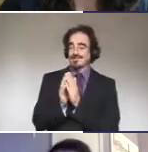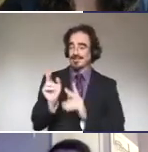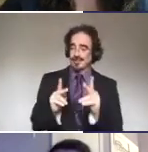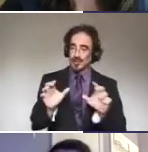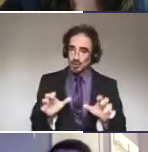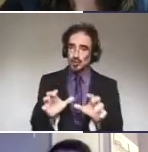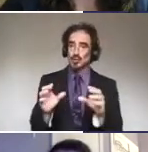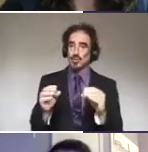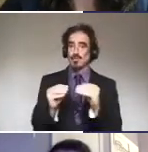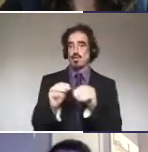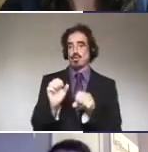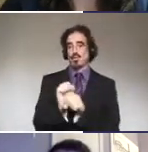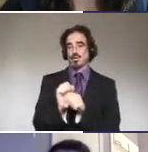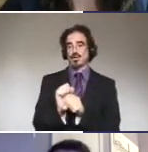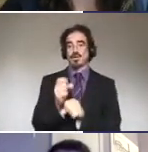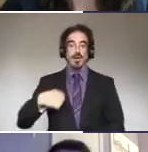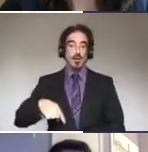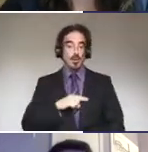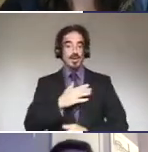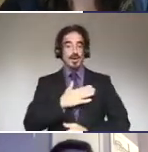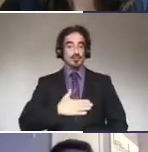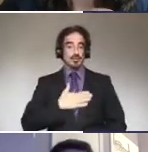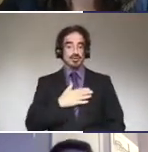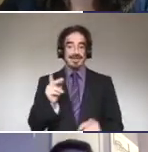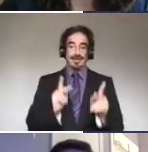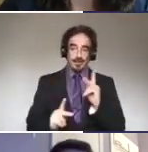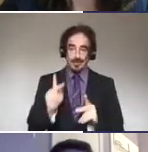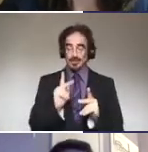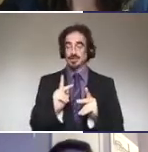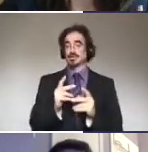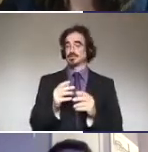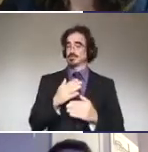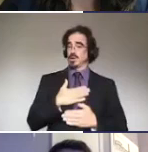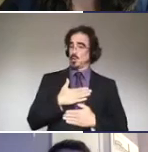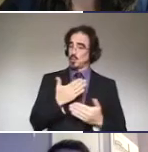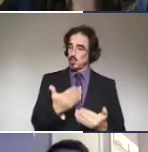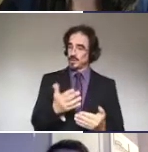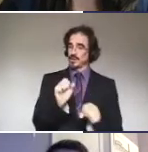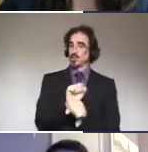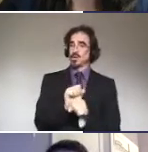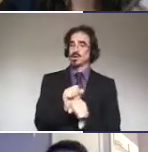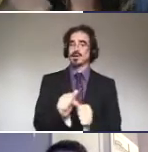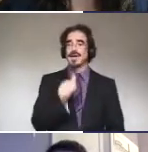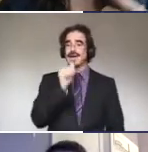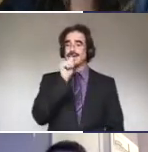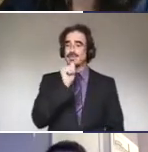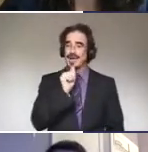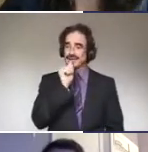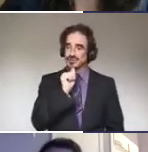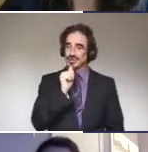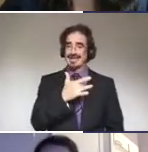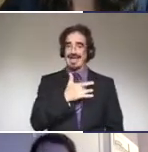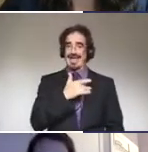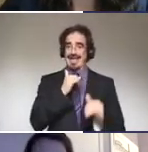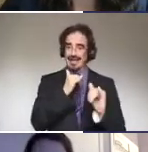appreciate it when people who do take that work in. And just be patient, have some empathy and awareness of what's